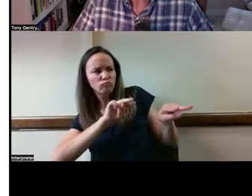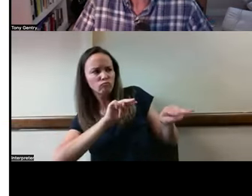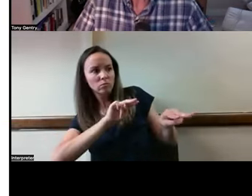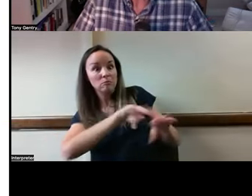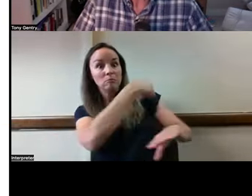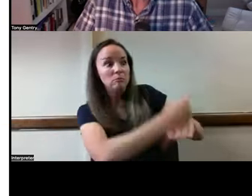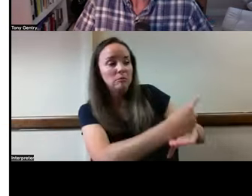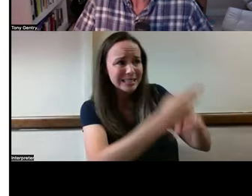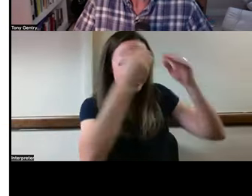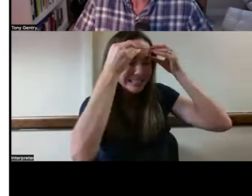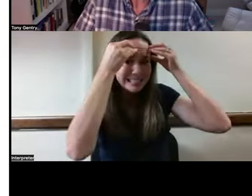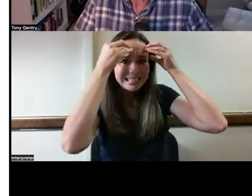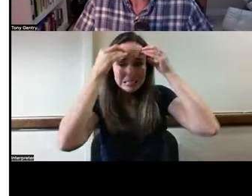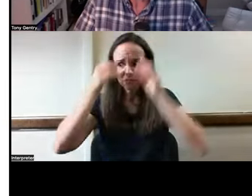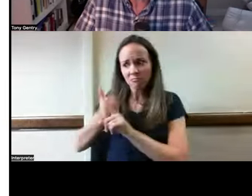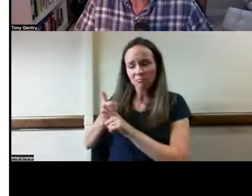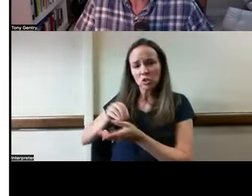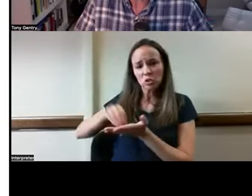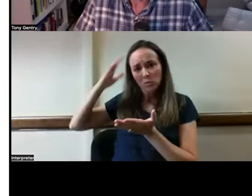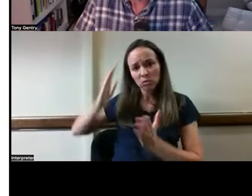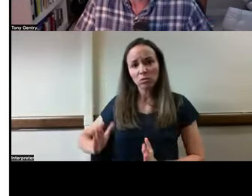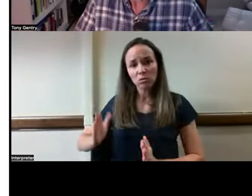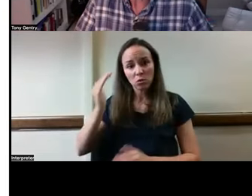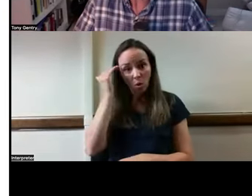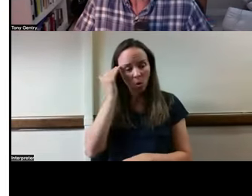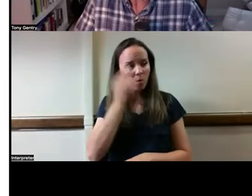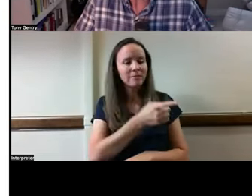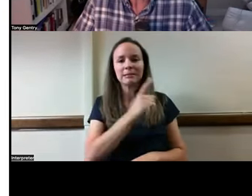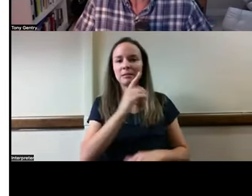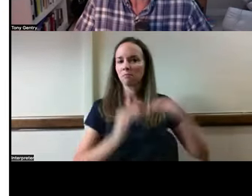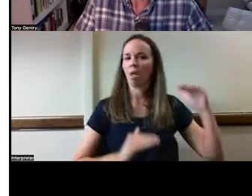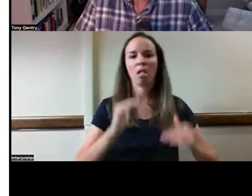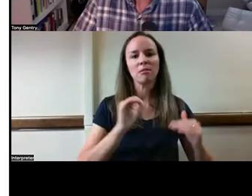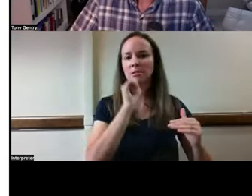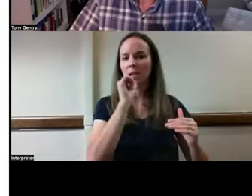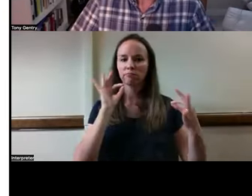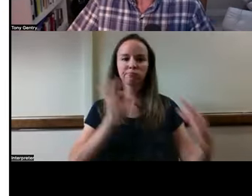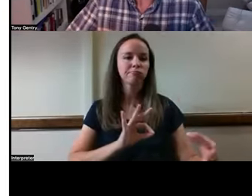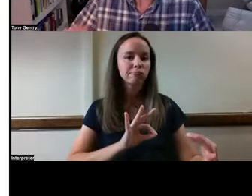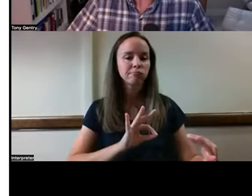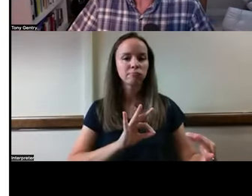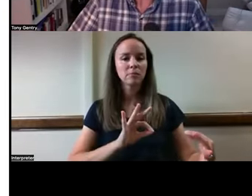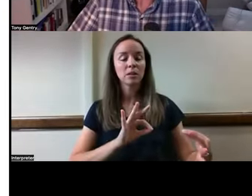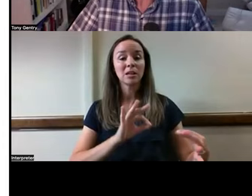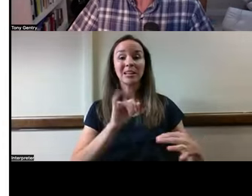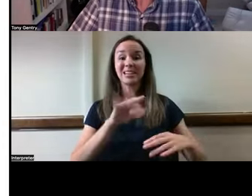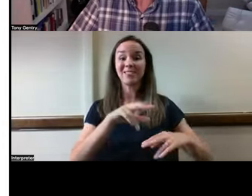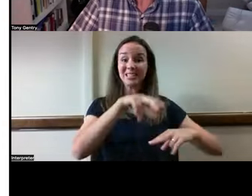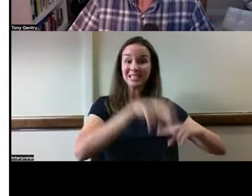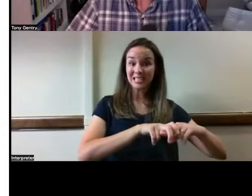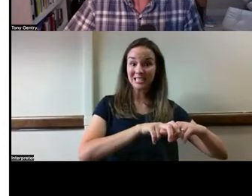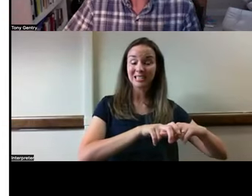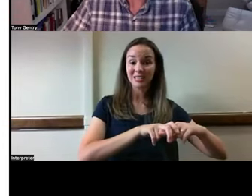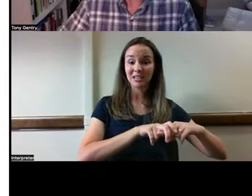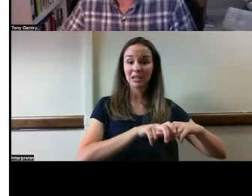knew that the patient had unstable dynamic seated balance so that when sitting in a chair